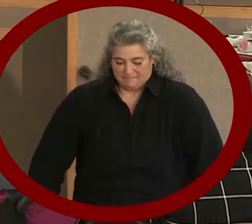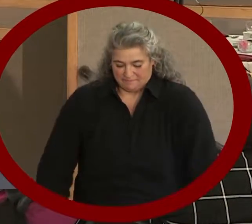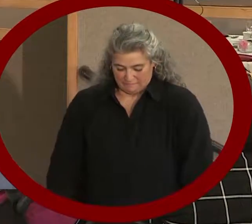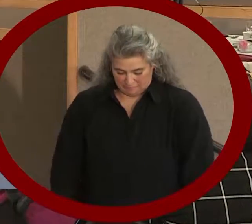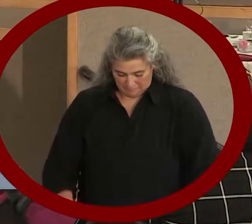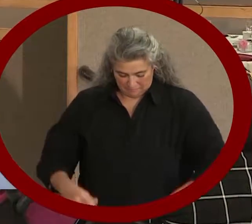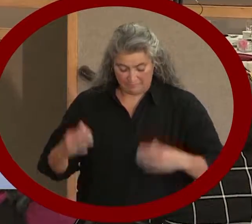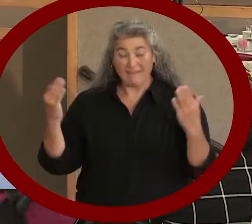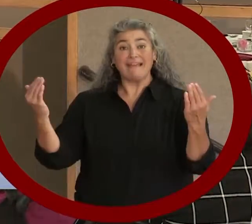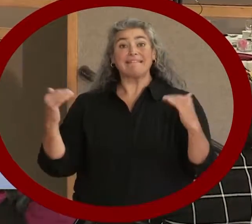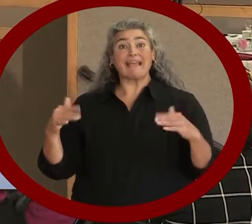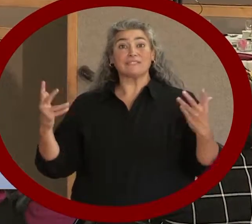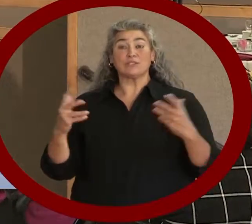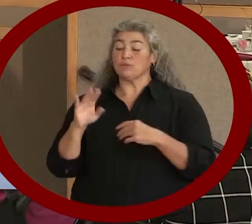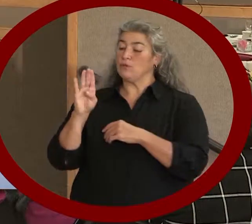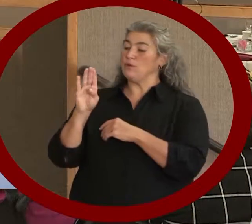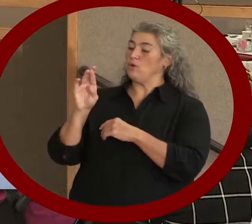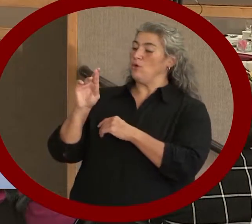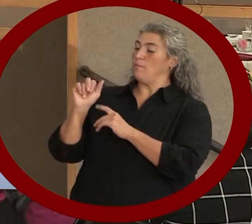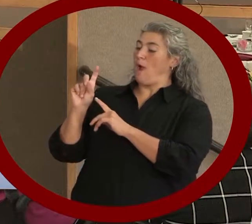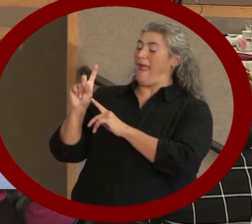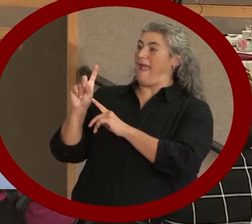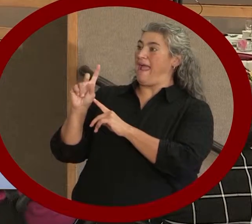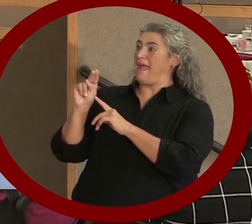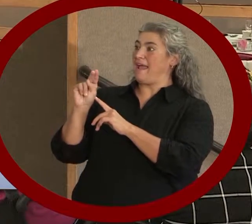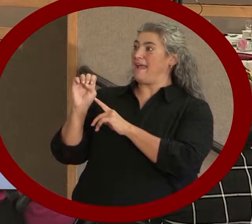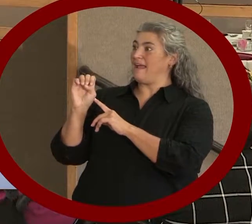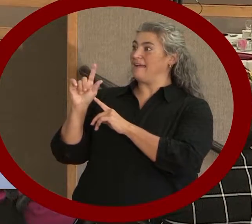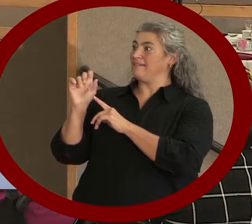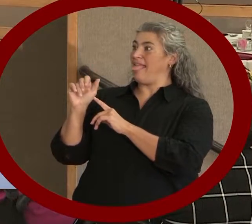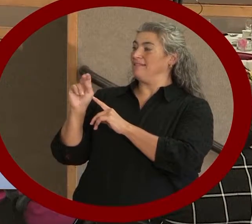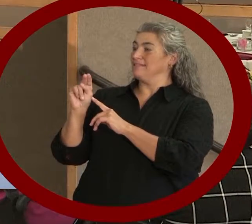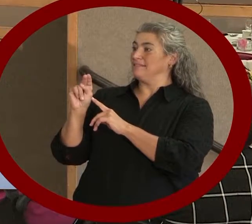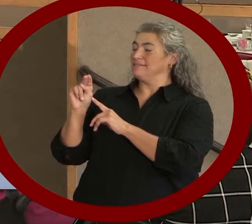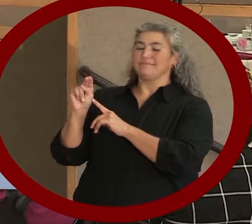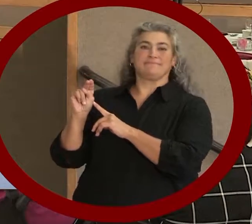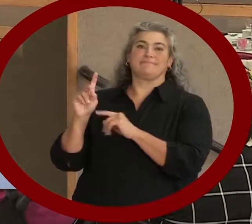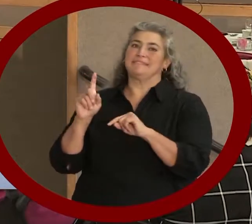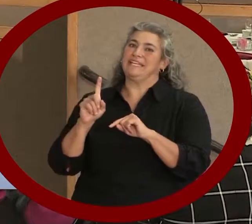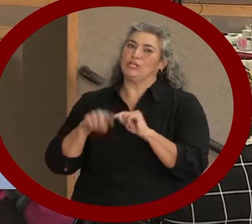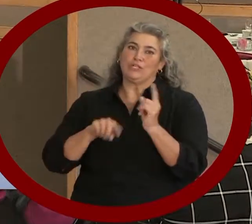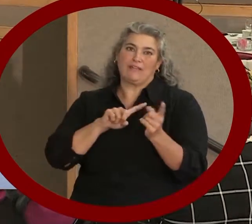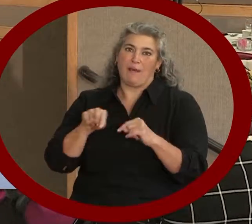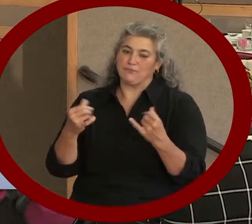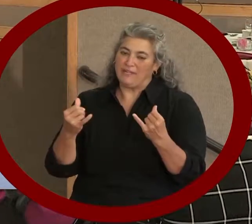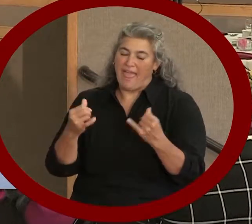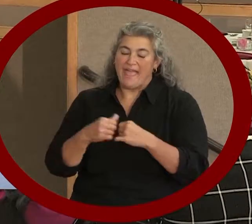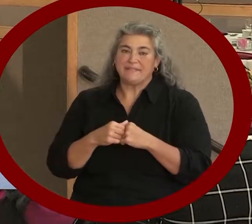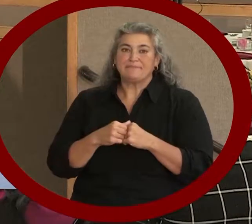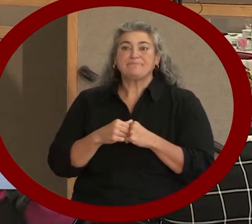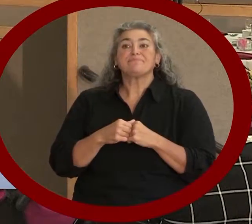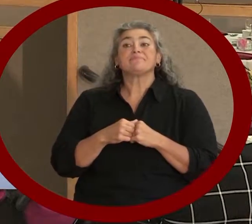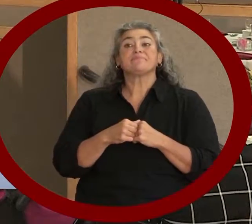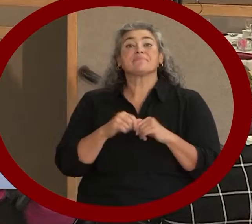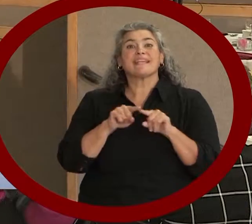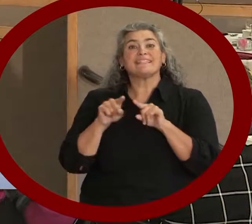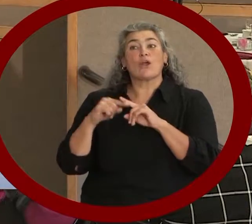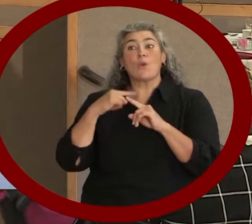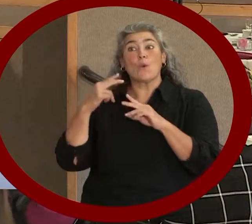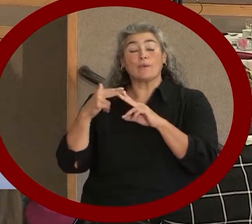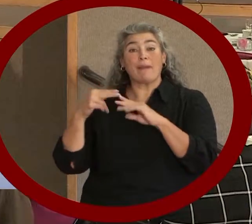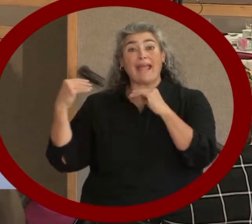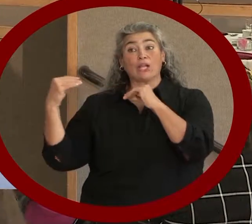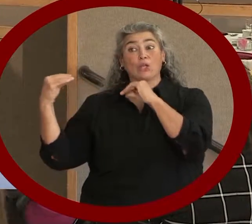Next up is Brad Nelson, who was unable to join us today, and he's also known by coach